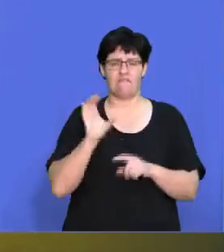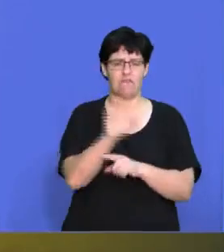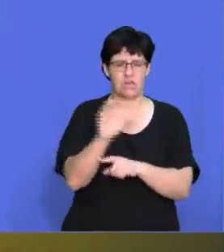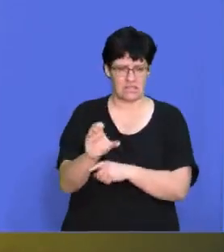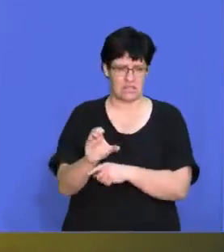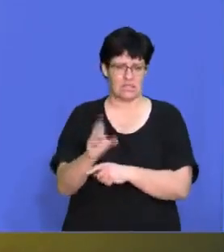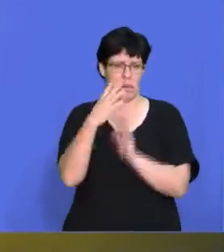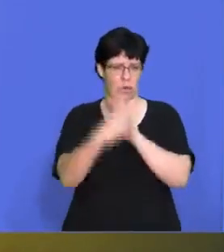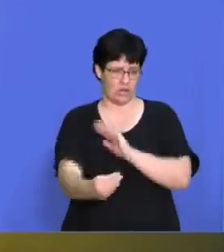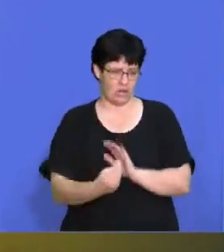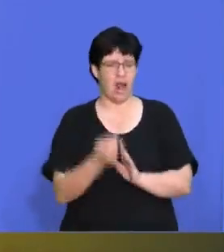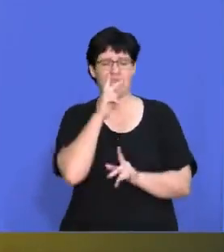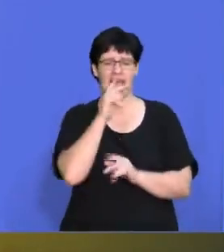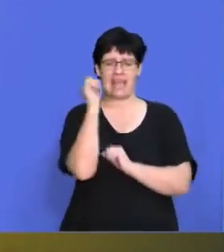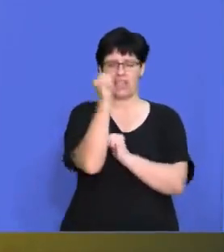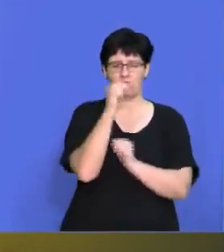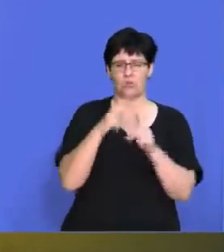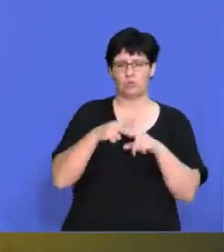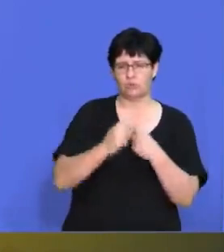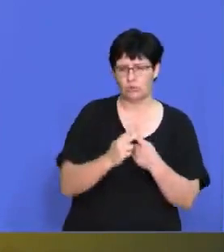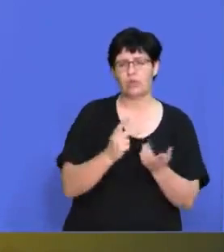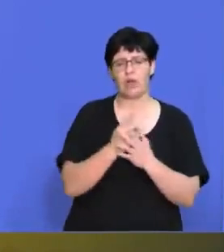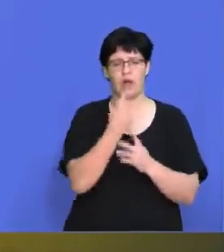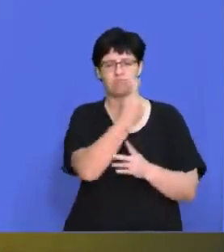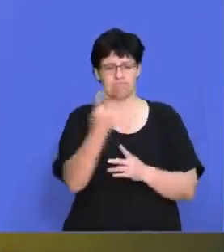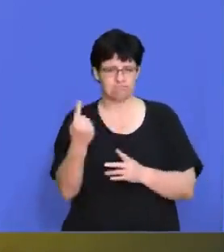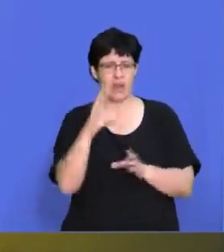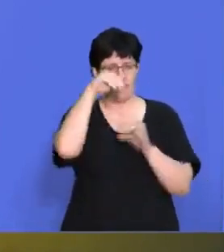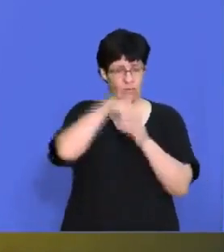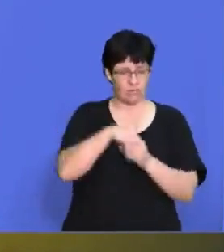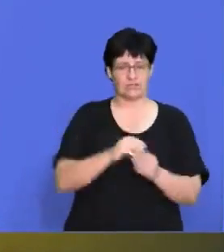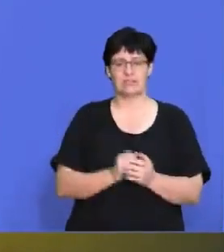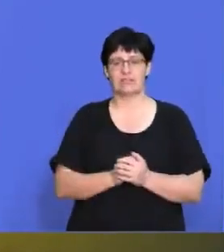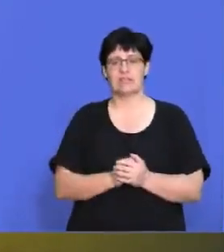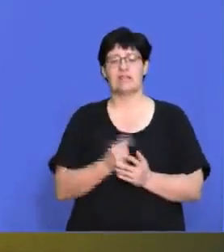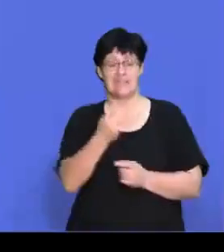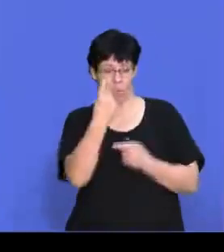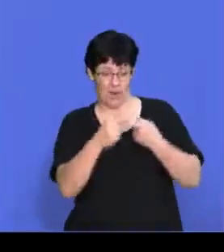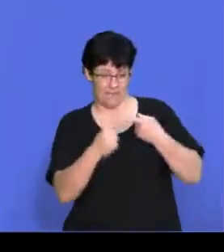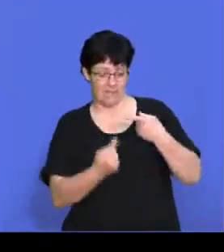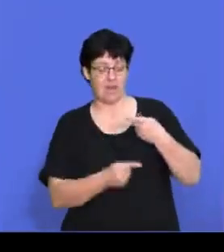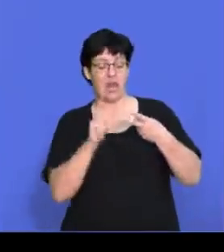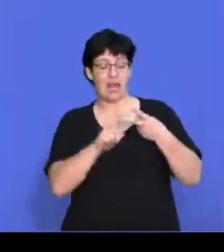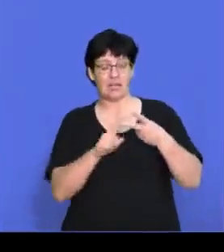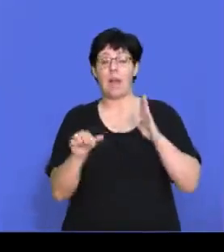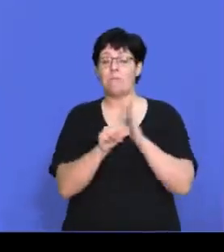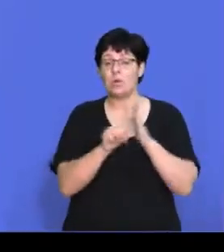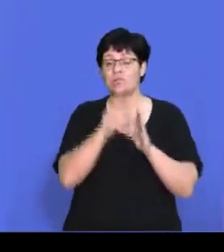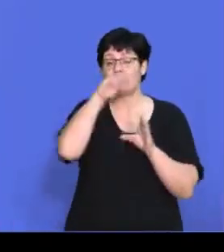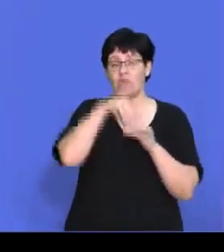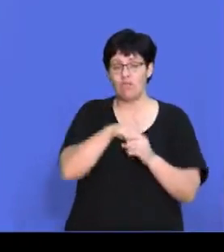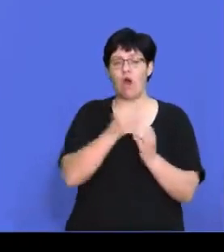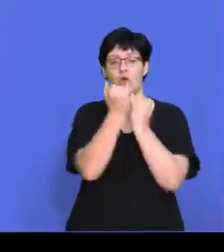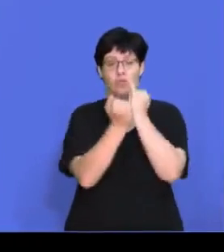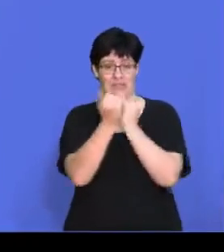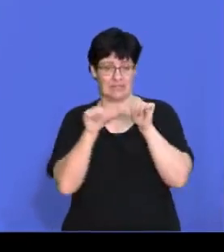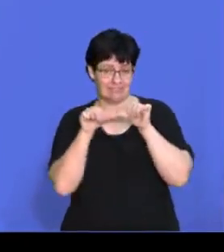industrial tools that we can use, of which Porter's Fire Forces is one of them, plays an important role in